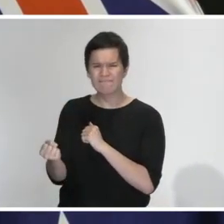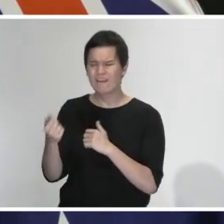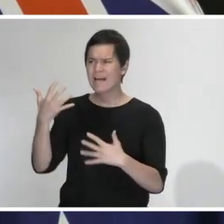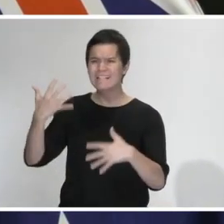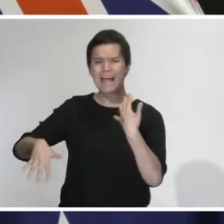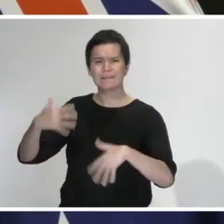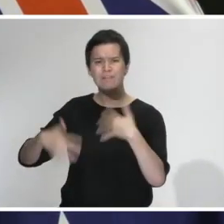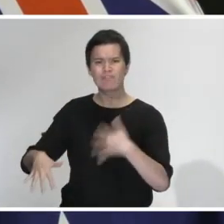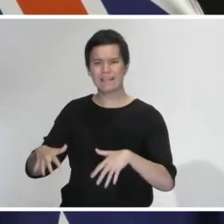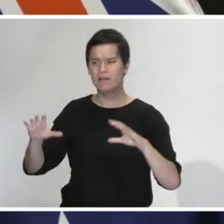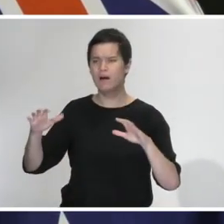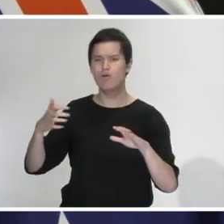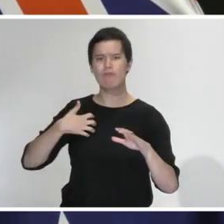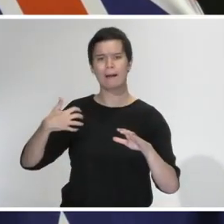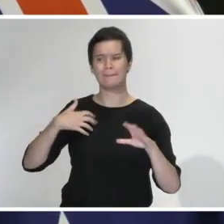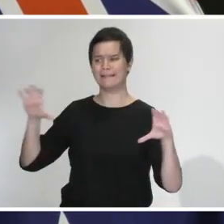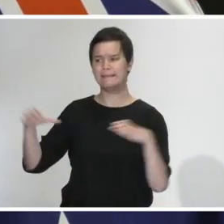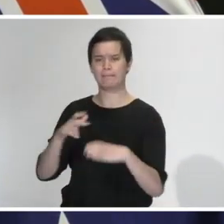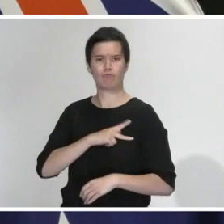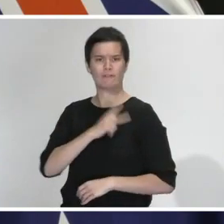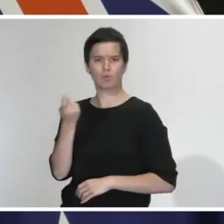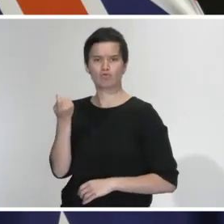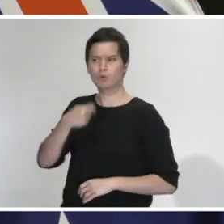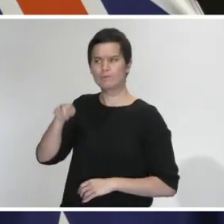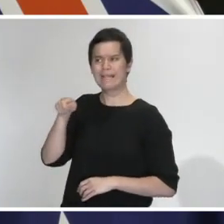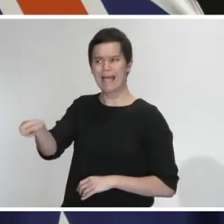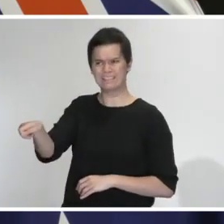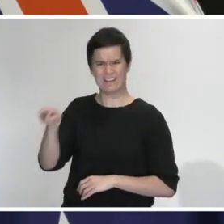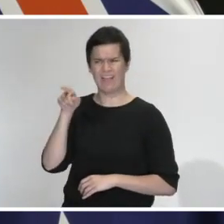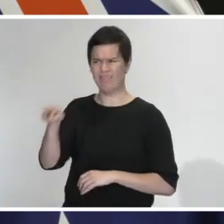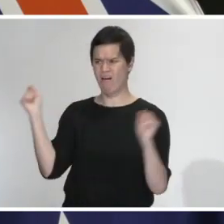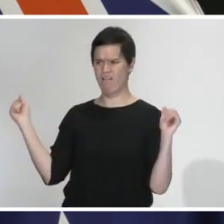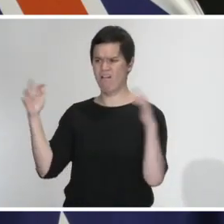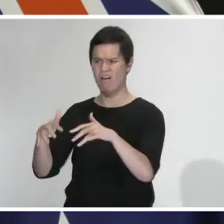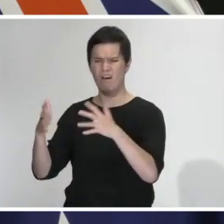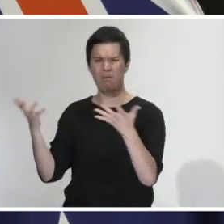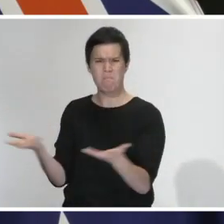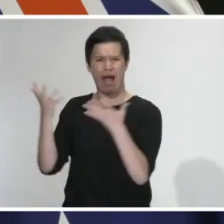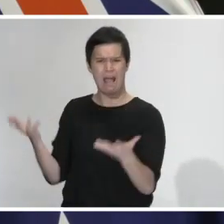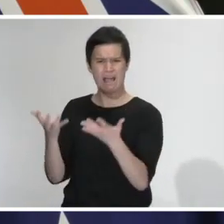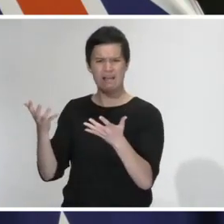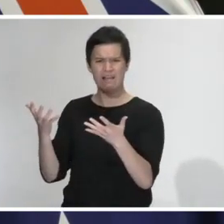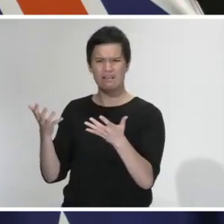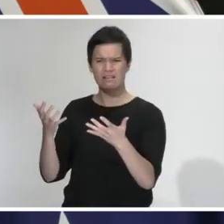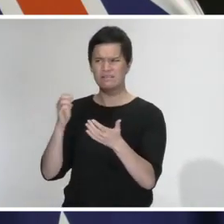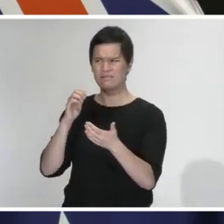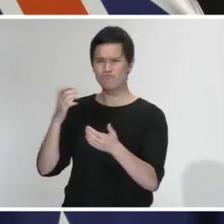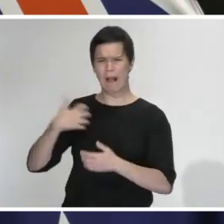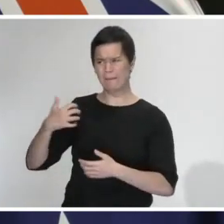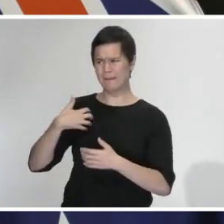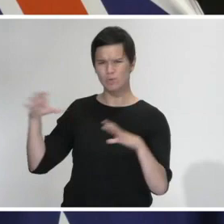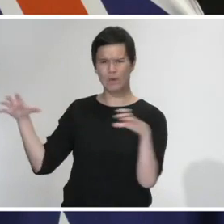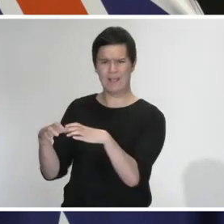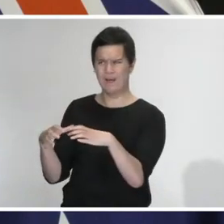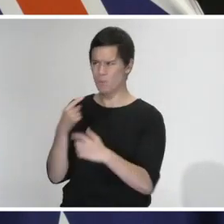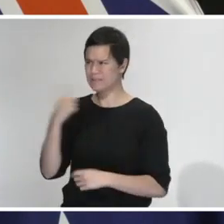was it to see professional rugby players from three different bubbles out training together? How dangerous was that decision? It flies directly in the face of the advice